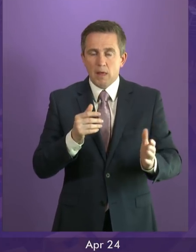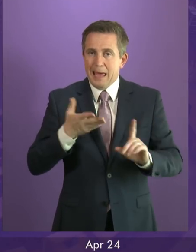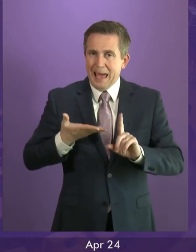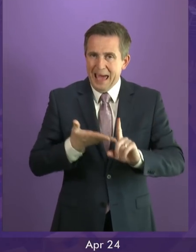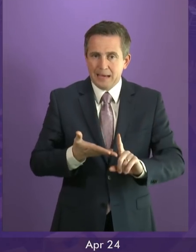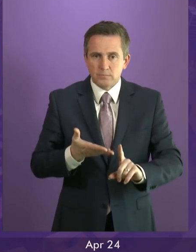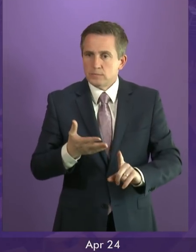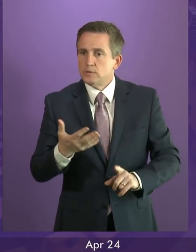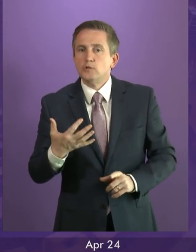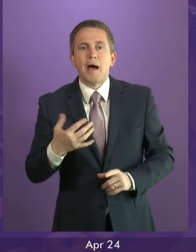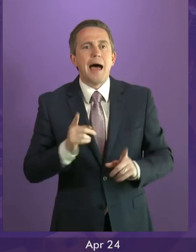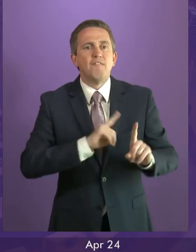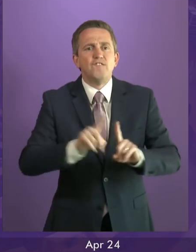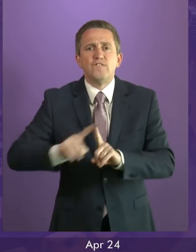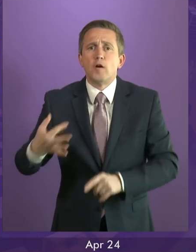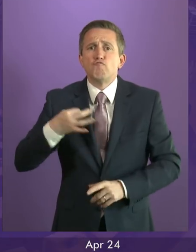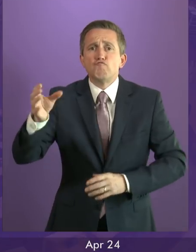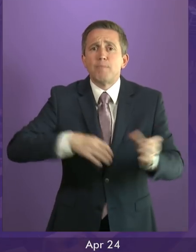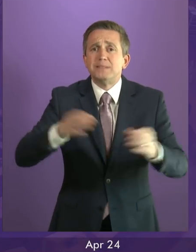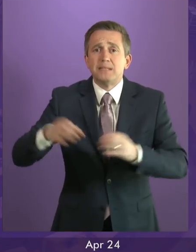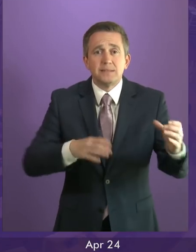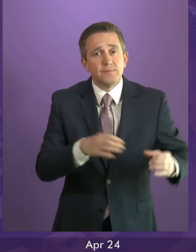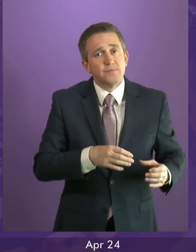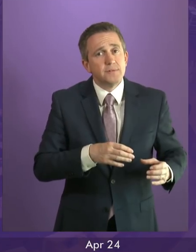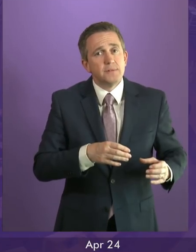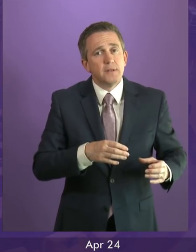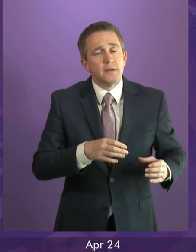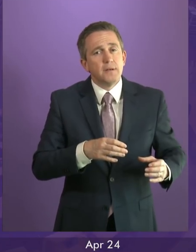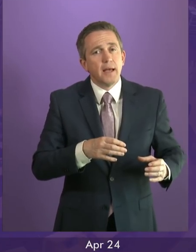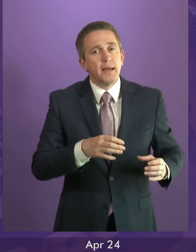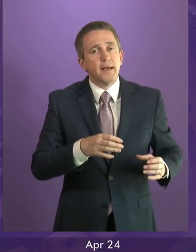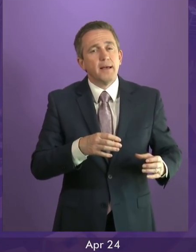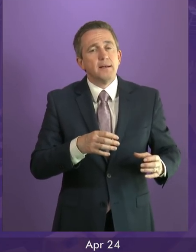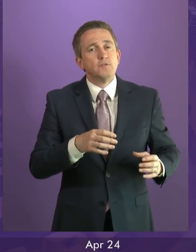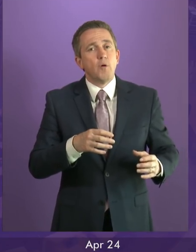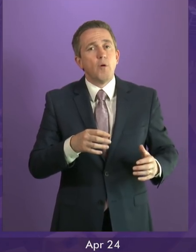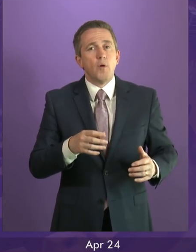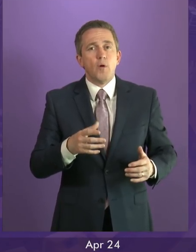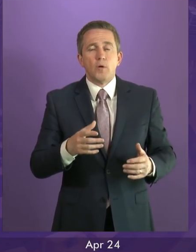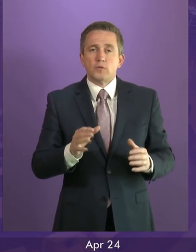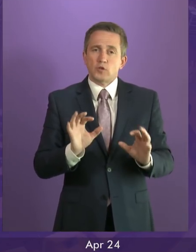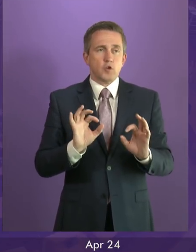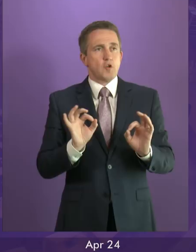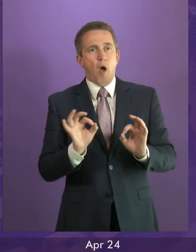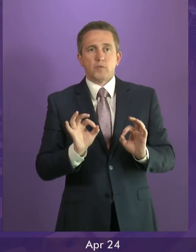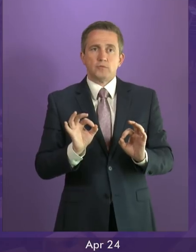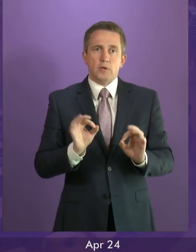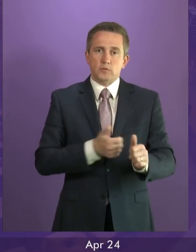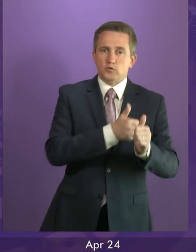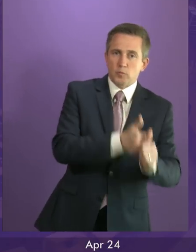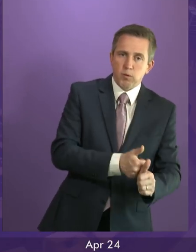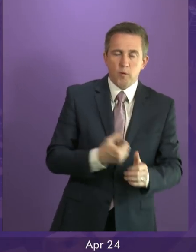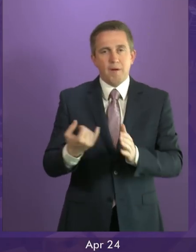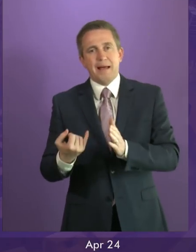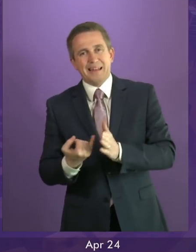the country as possible. And that is not, and it's important to stress this point, not simply representative of different sides of a constitutional argument, but